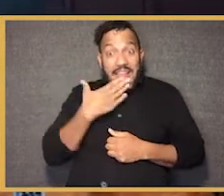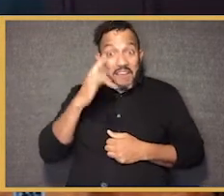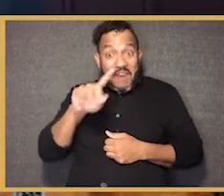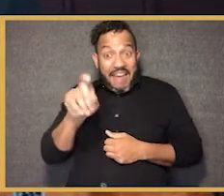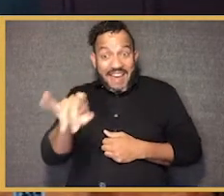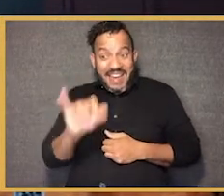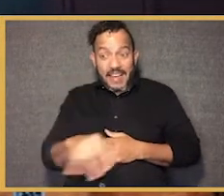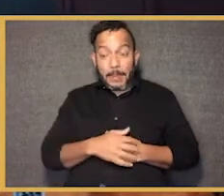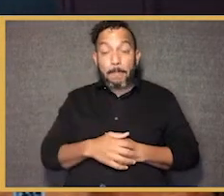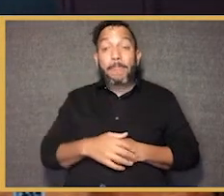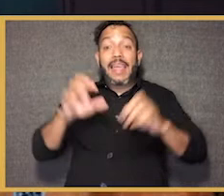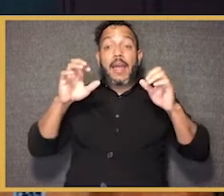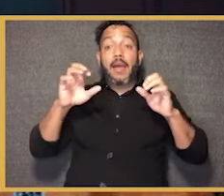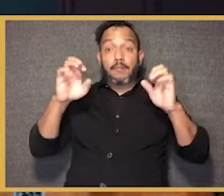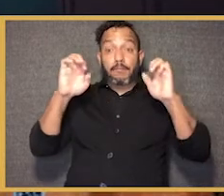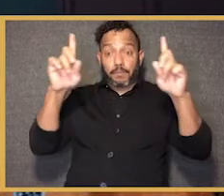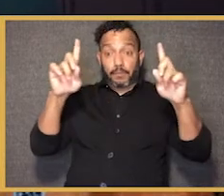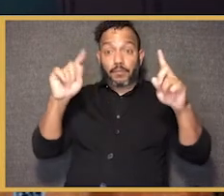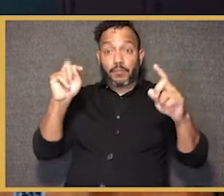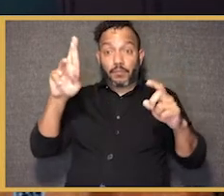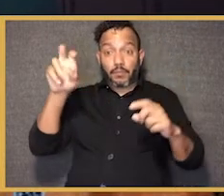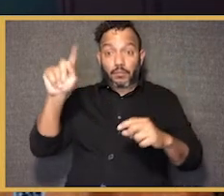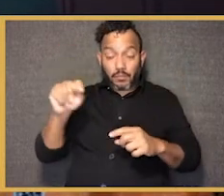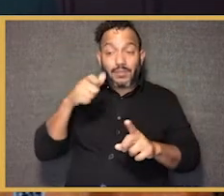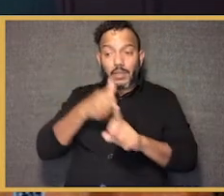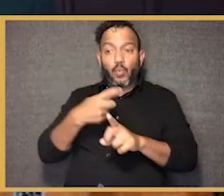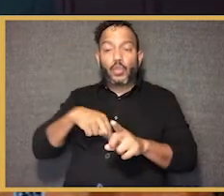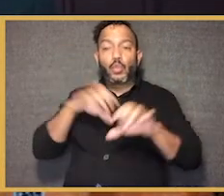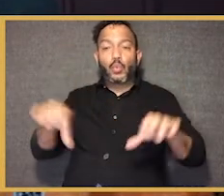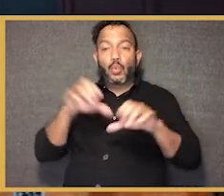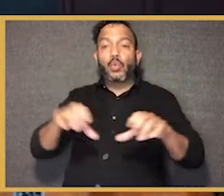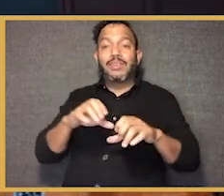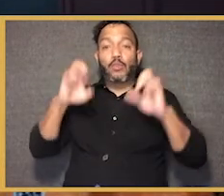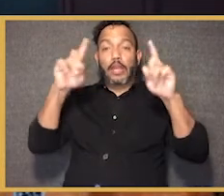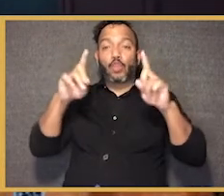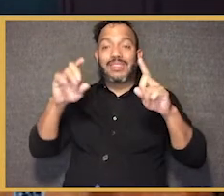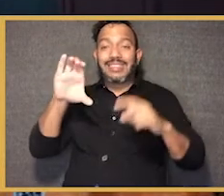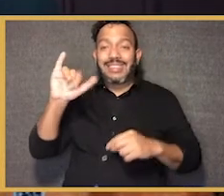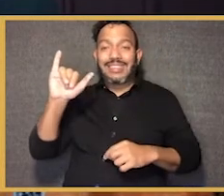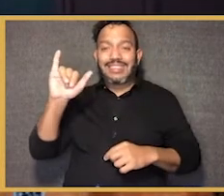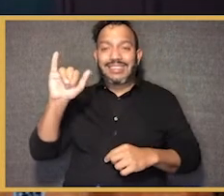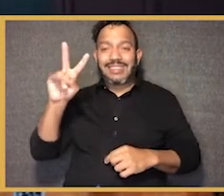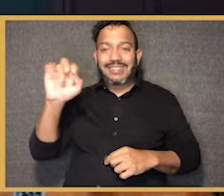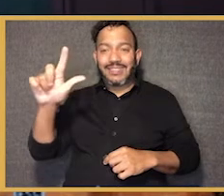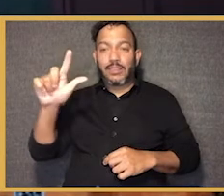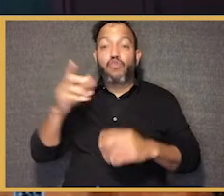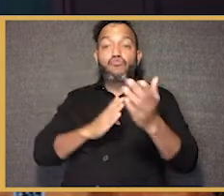Yeah, well, thanks for asking that. So the Education Trust, we, you know, we do education and civil rights work. We are